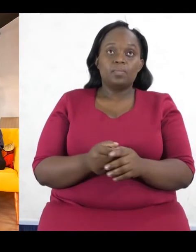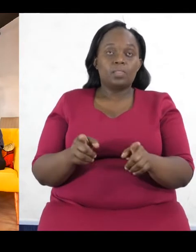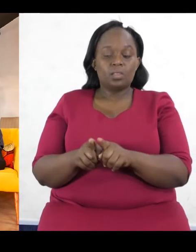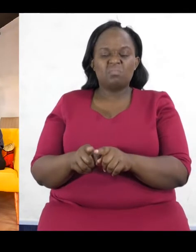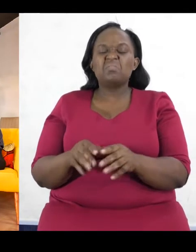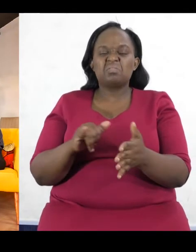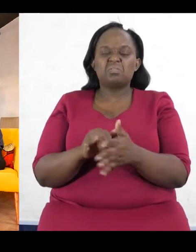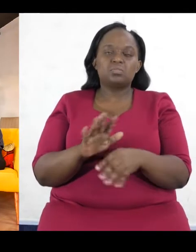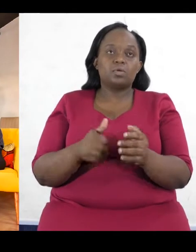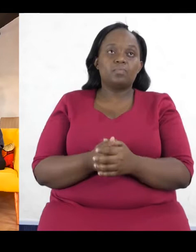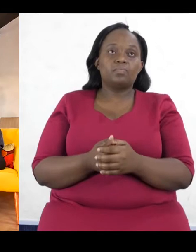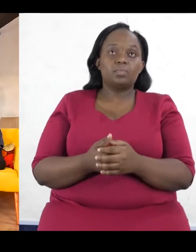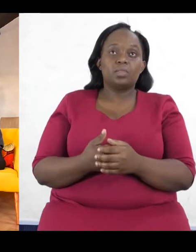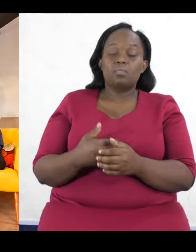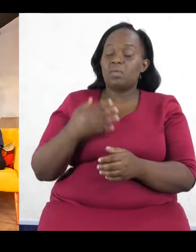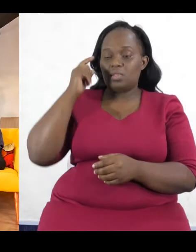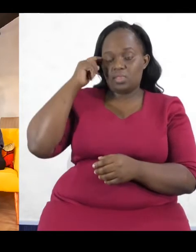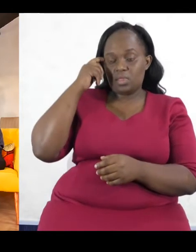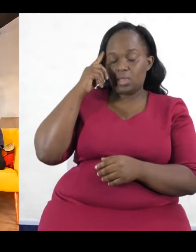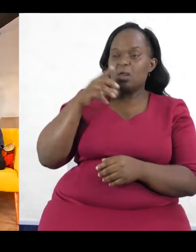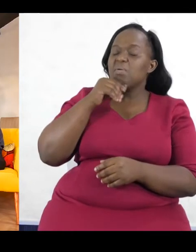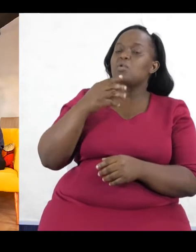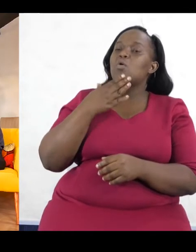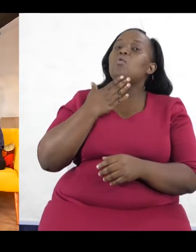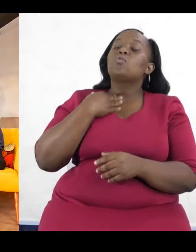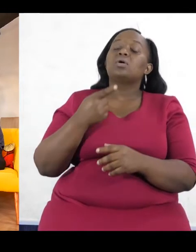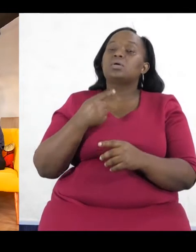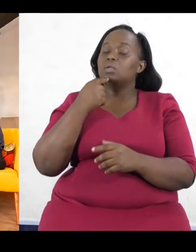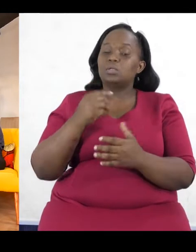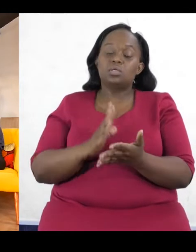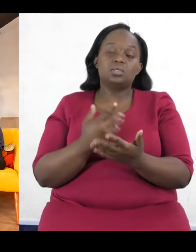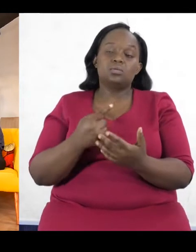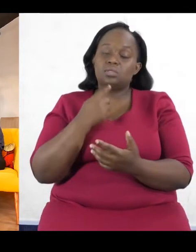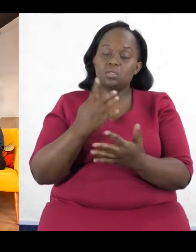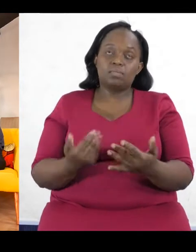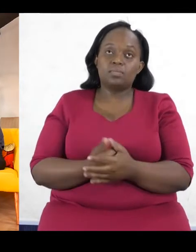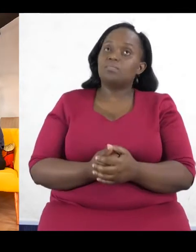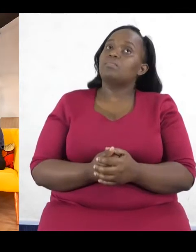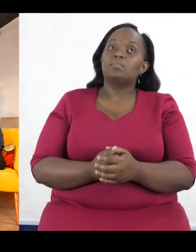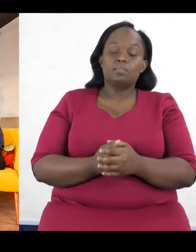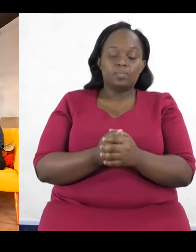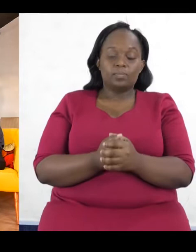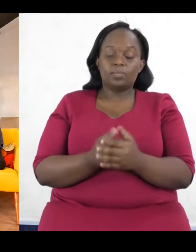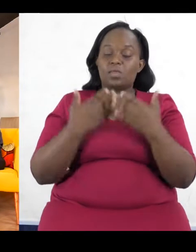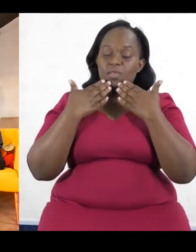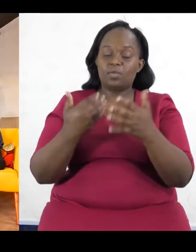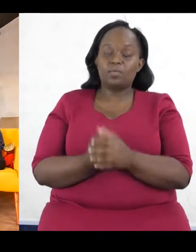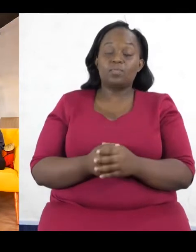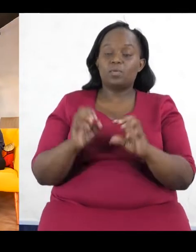And yeah, that's it. I think Cliff wants to say a bit more. Do you want to say a bit more as well? If you want me to. Yeah, please go ahead. Okay.